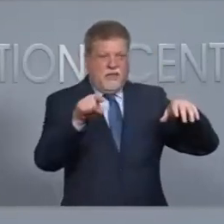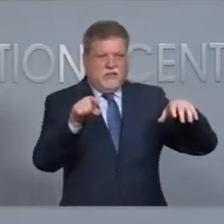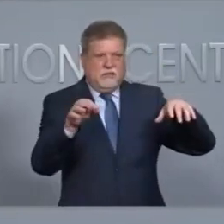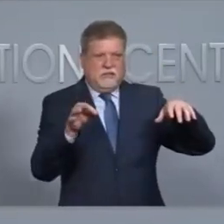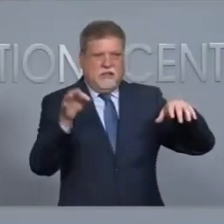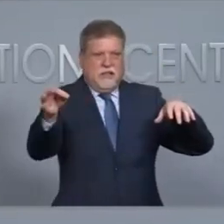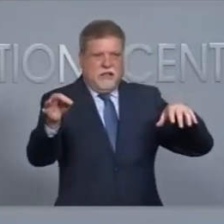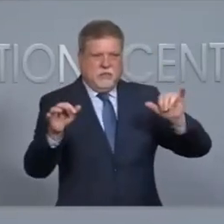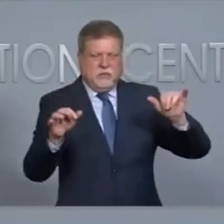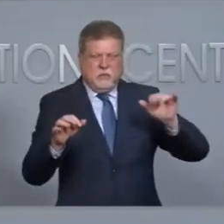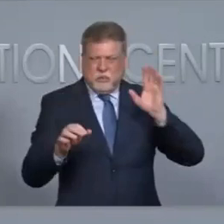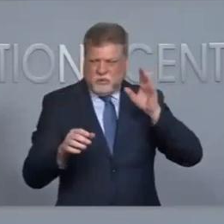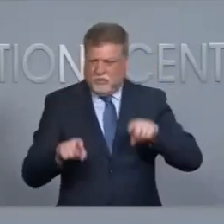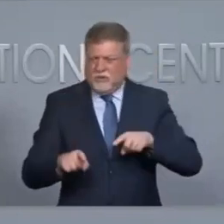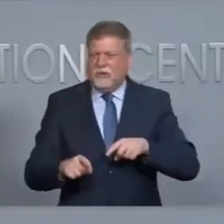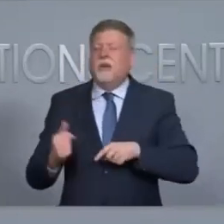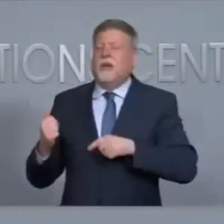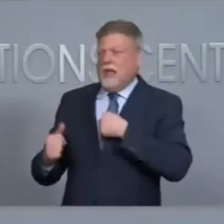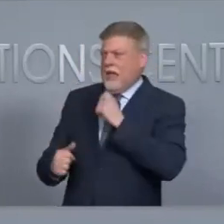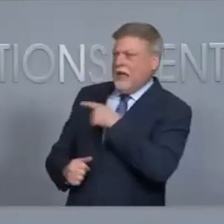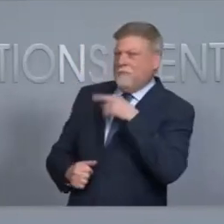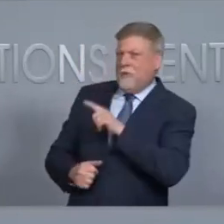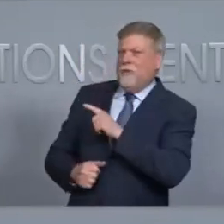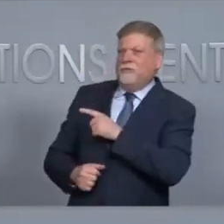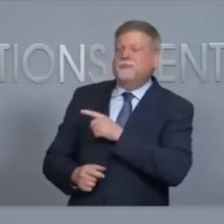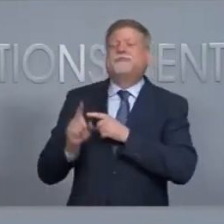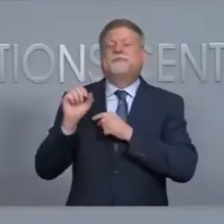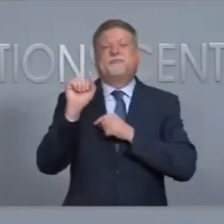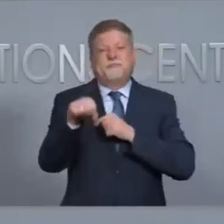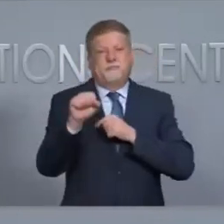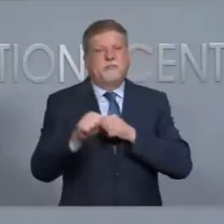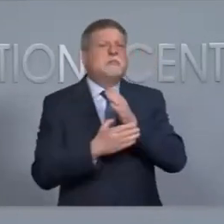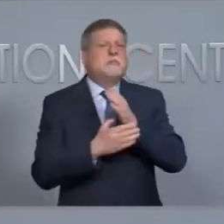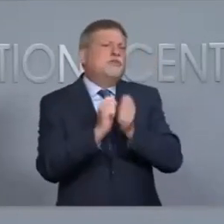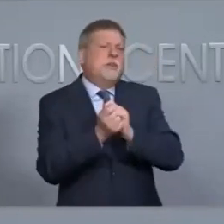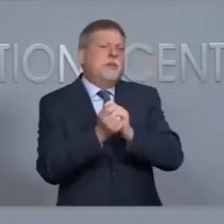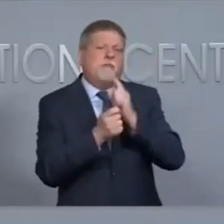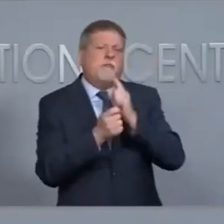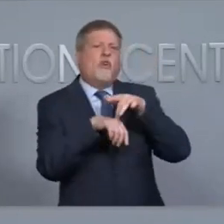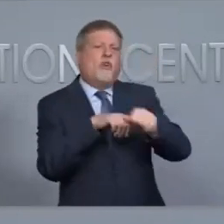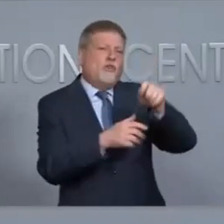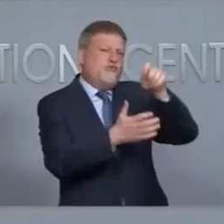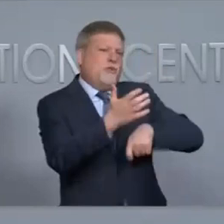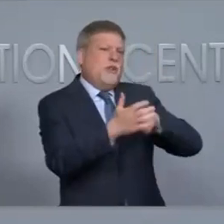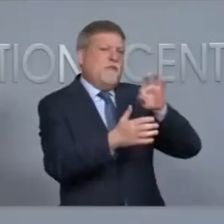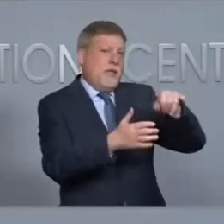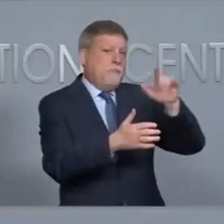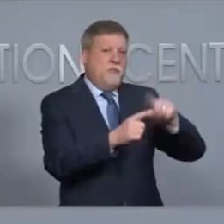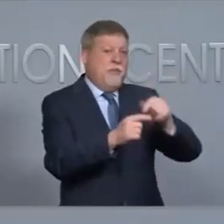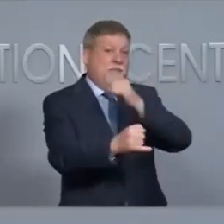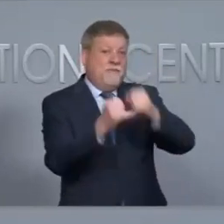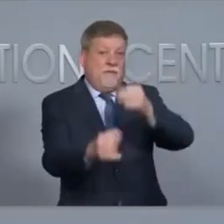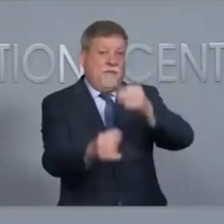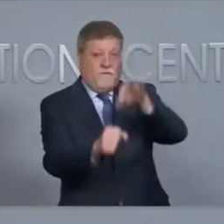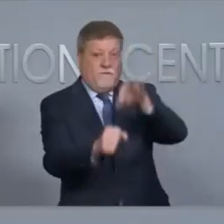up? Yeah, that's I was just confirming with Paul that was there were some changes in early drafts of the bill but ultimately not in the